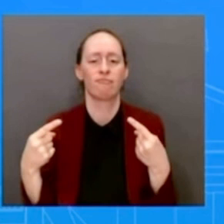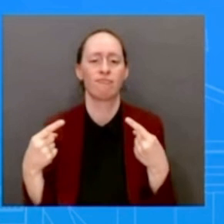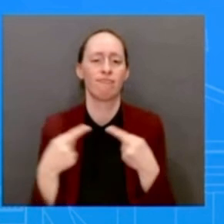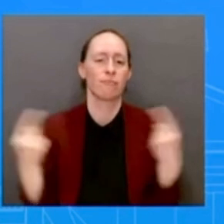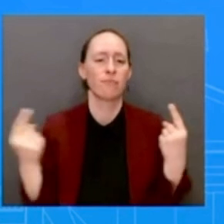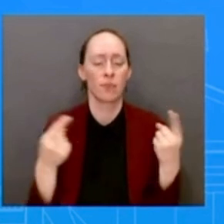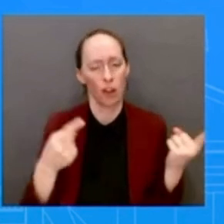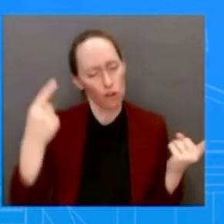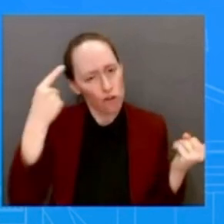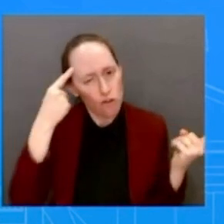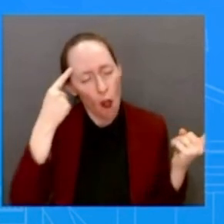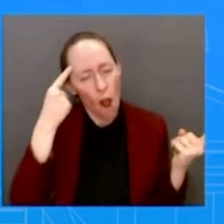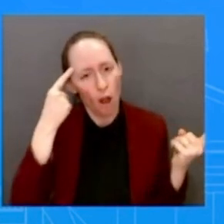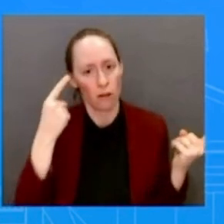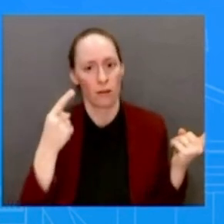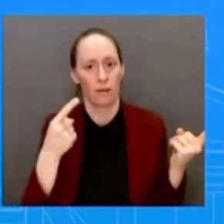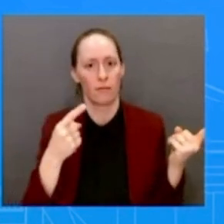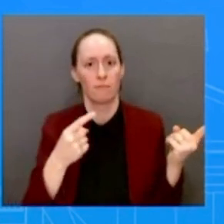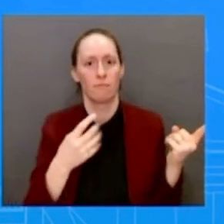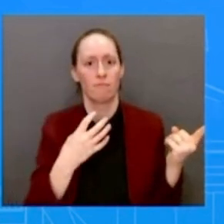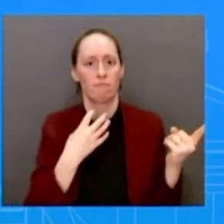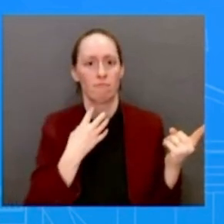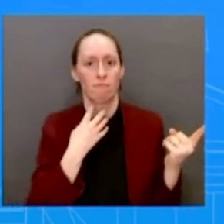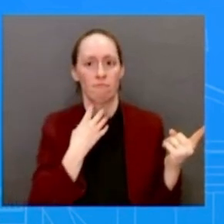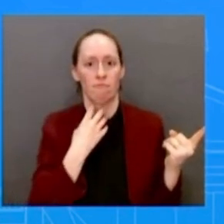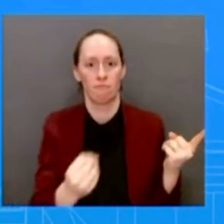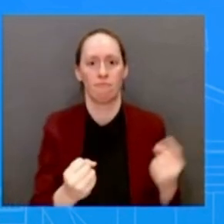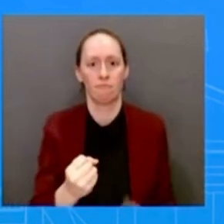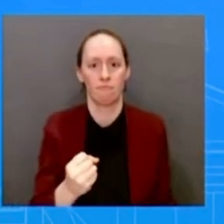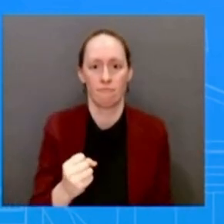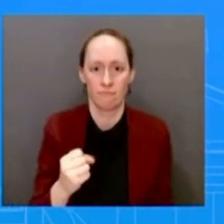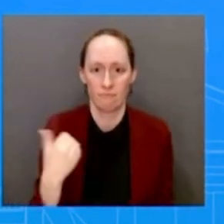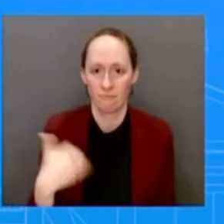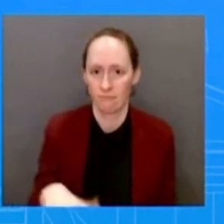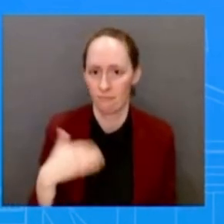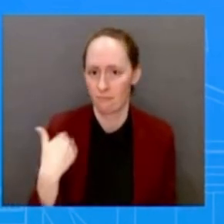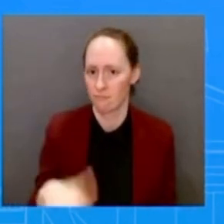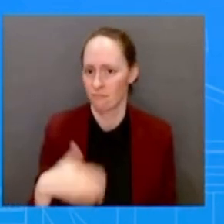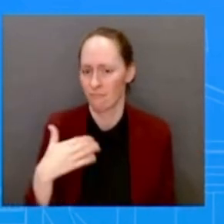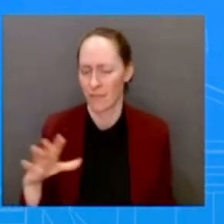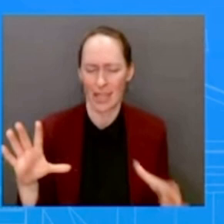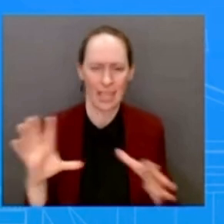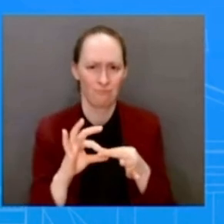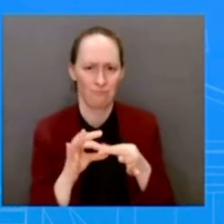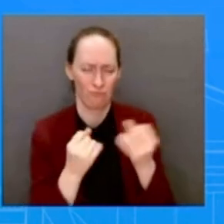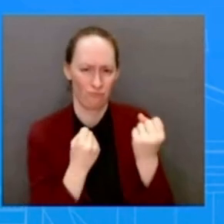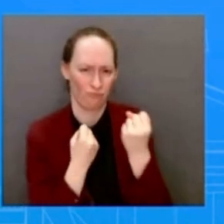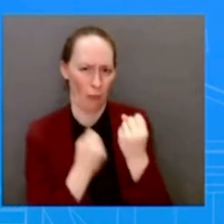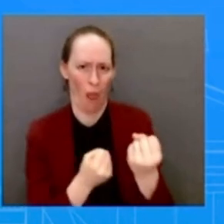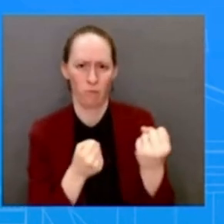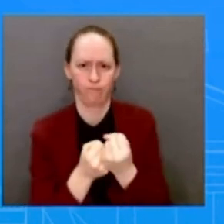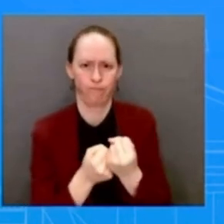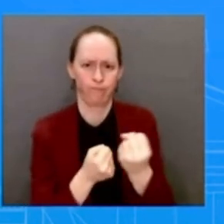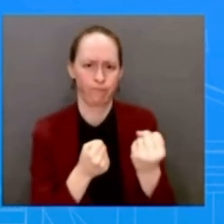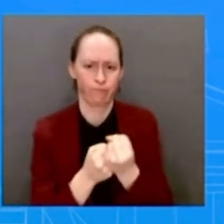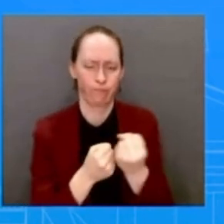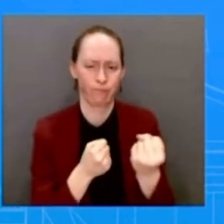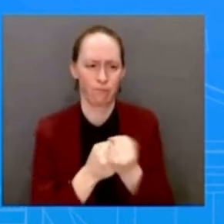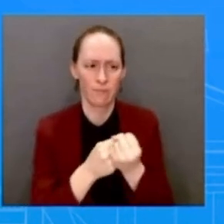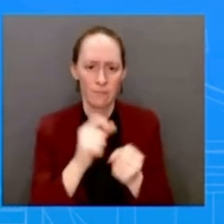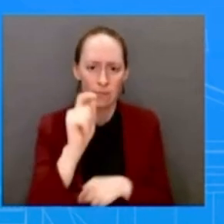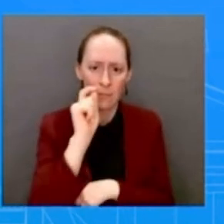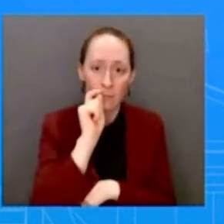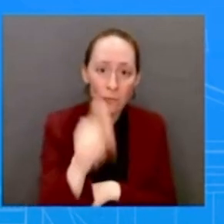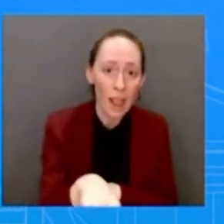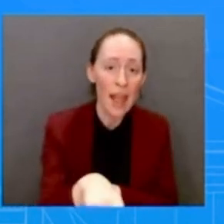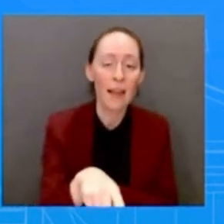more coordination and more support for the people of Ukraine, for President Zelenskyy and the efforts that they're doing on the ground to defend